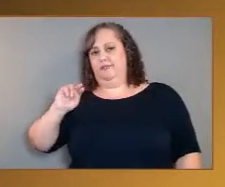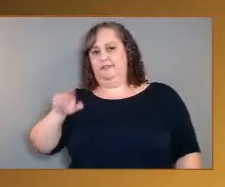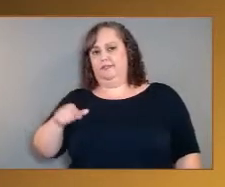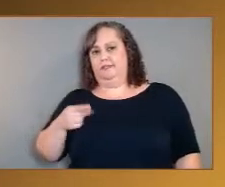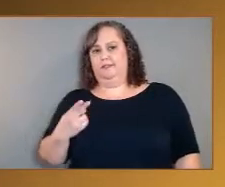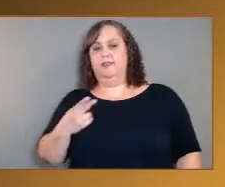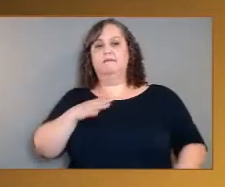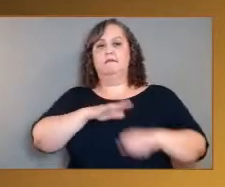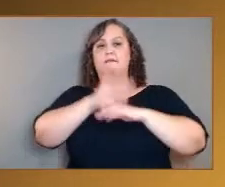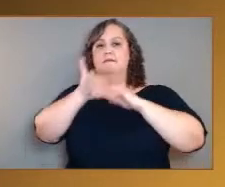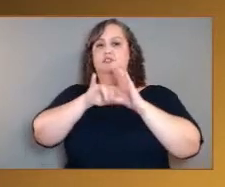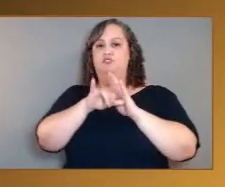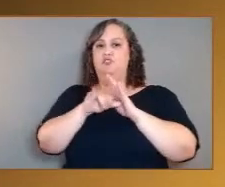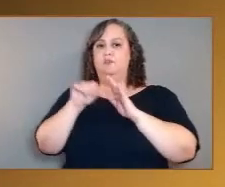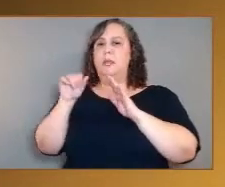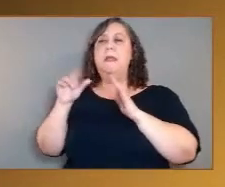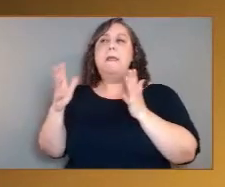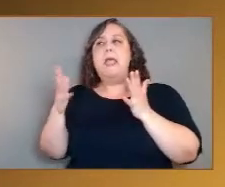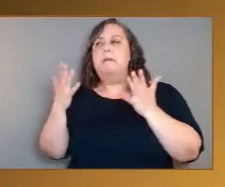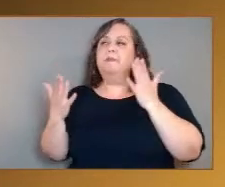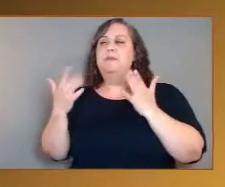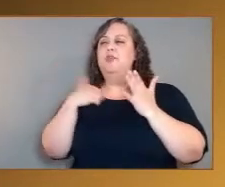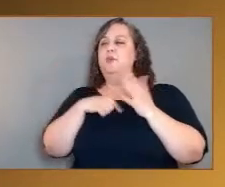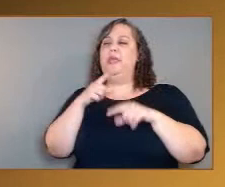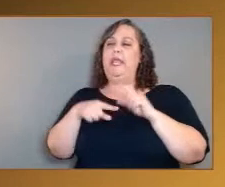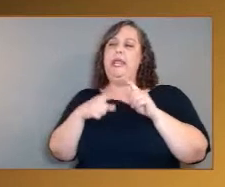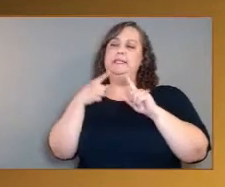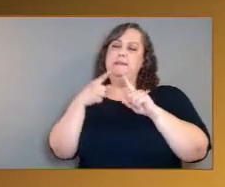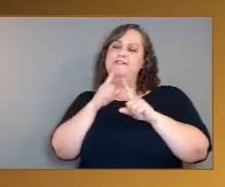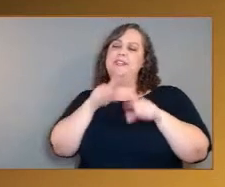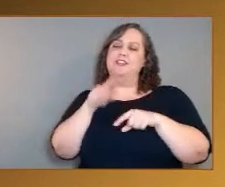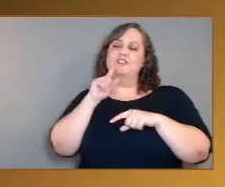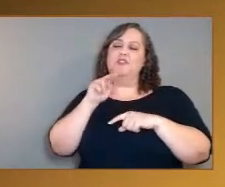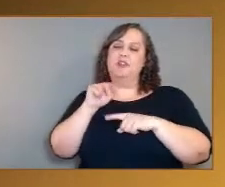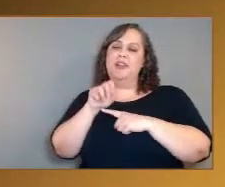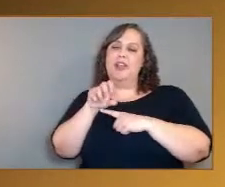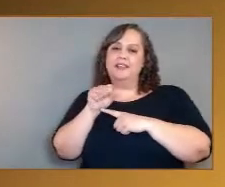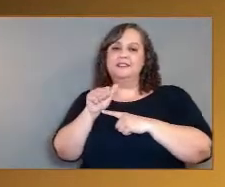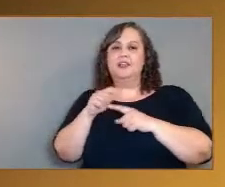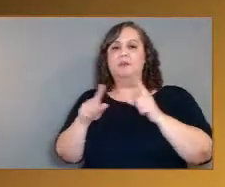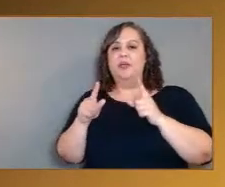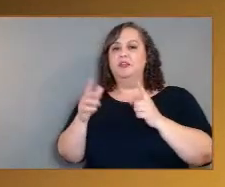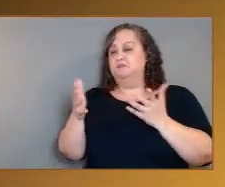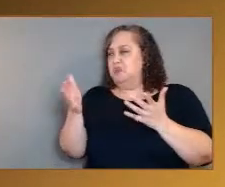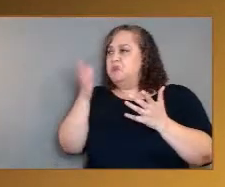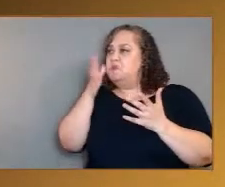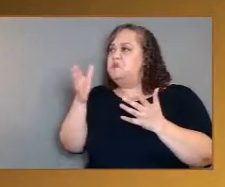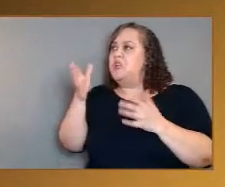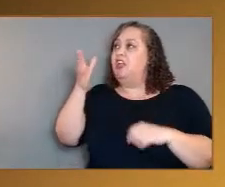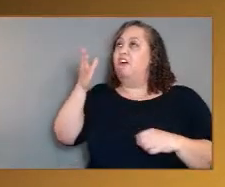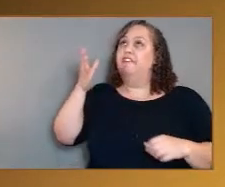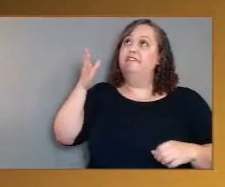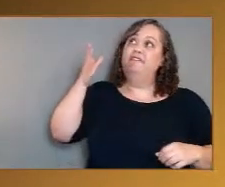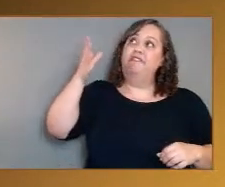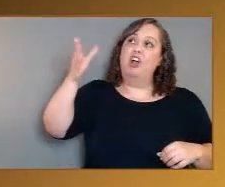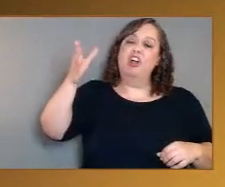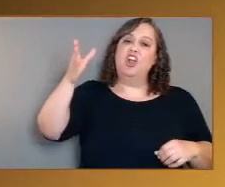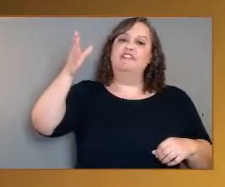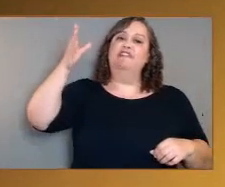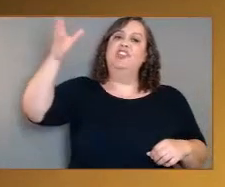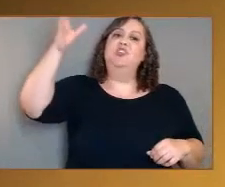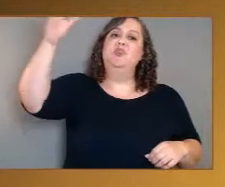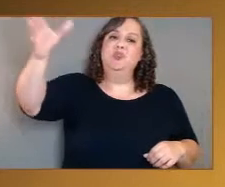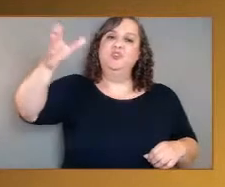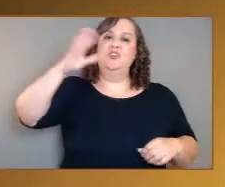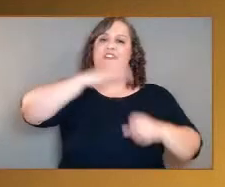answer for NASA. But it says, will far future Venus missions include a sample return system from Venus? And of course, we